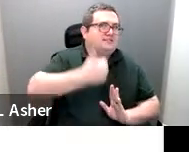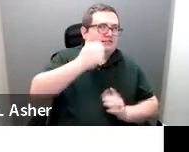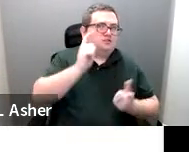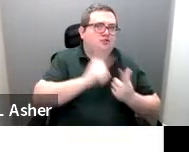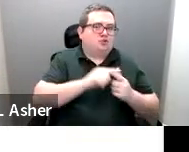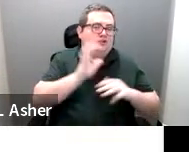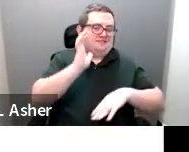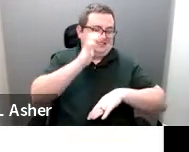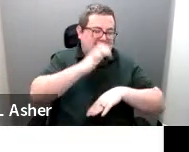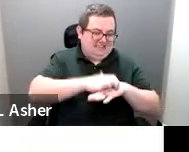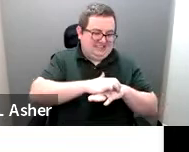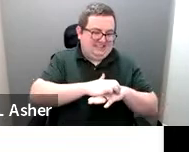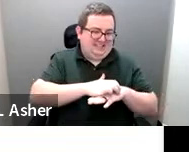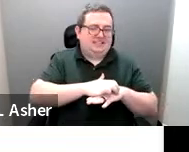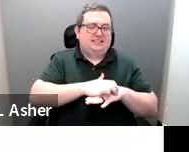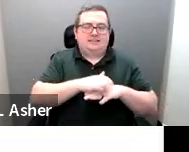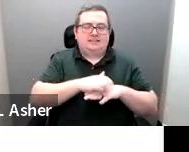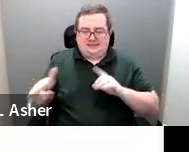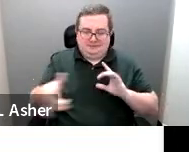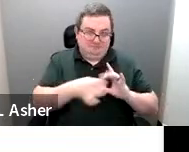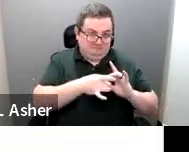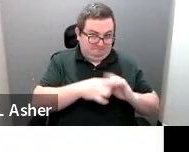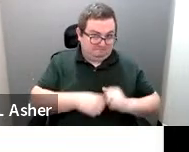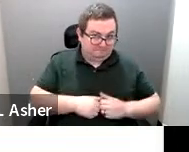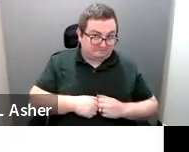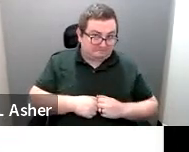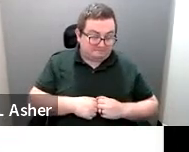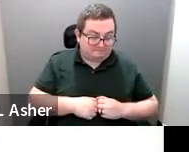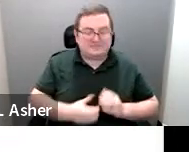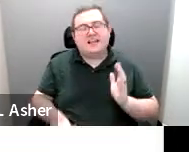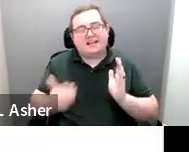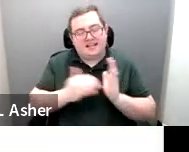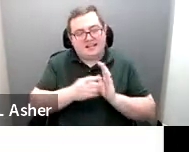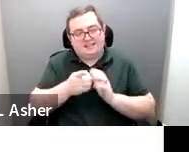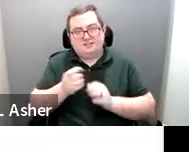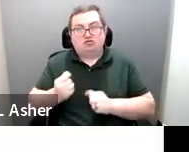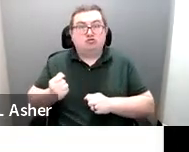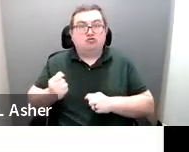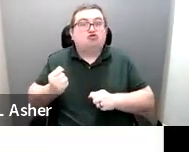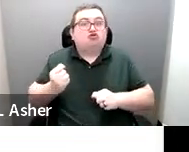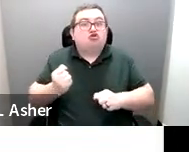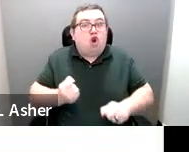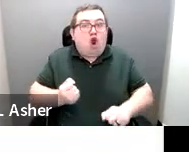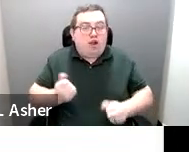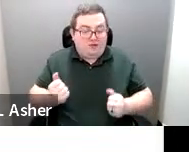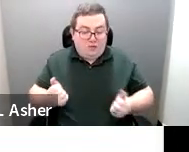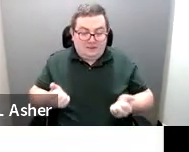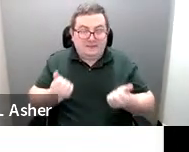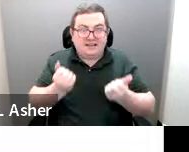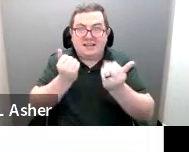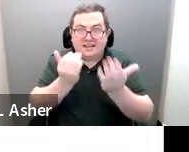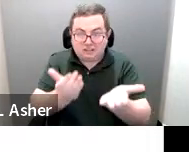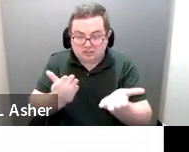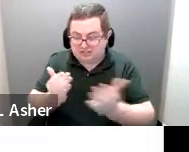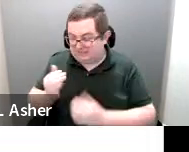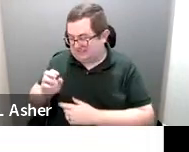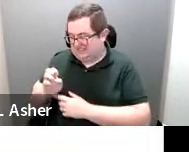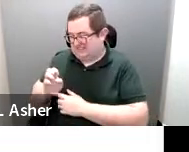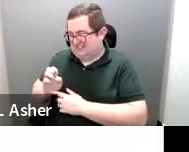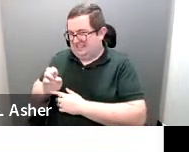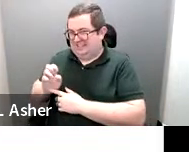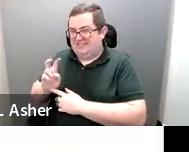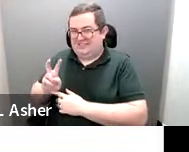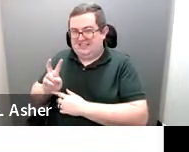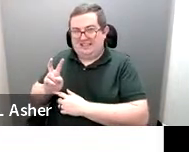facility that it is serving. Again, these are strong recommendations, but as EV vehicles are not, EV